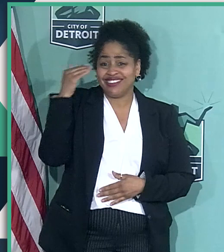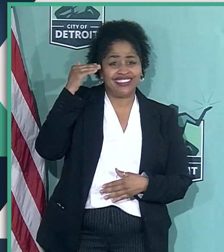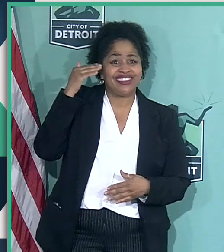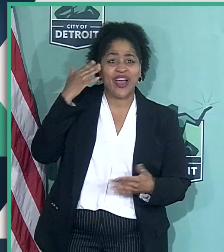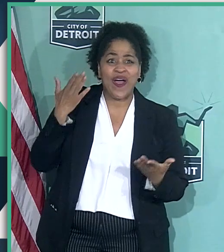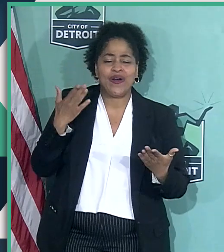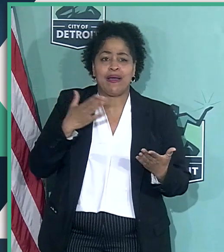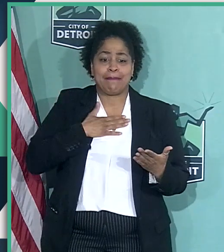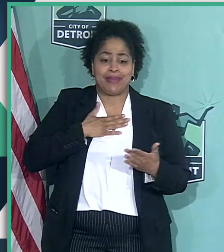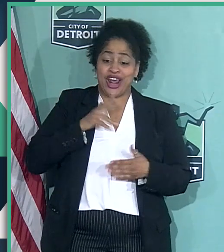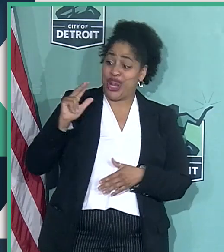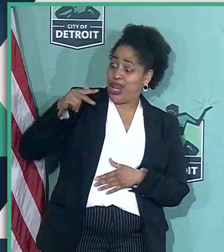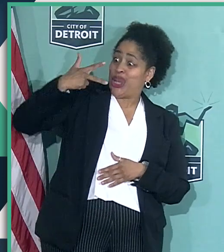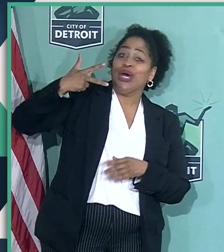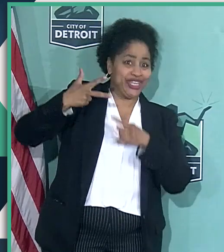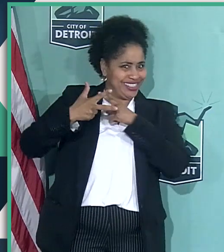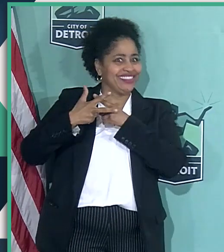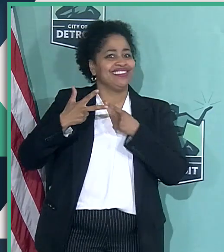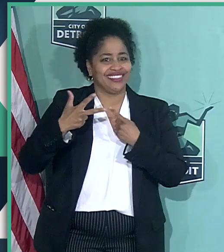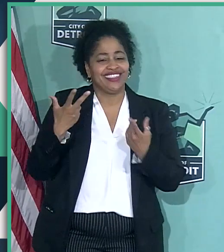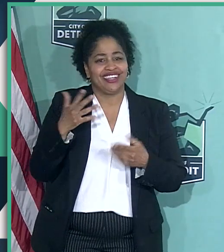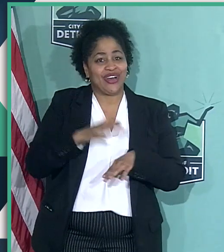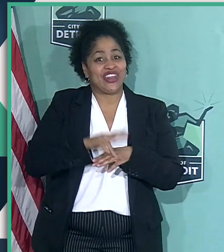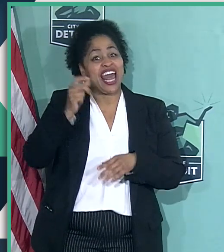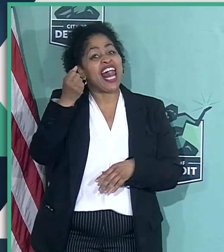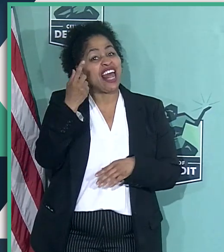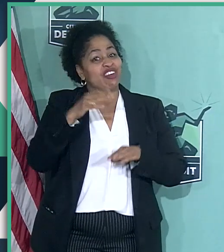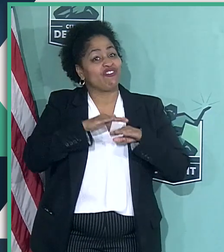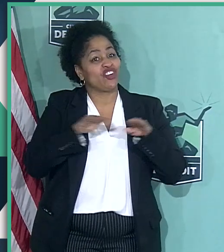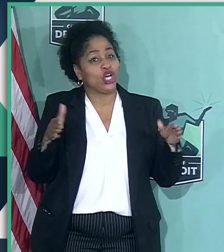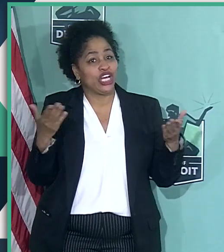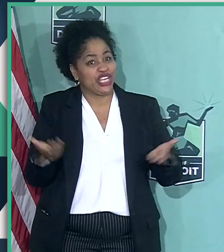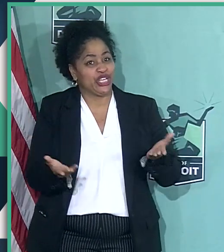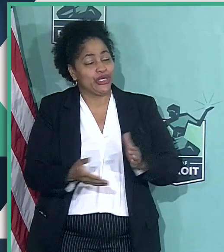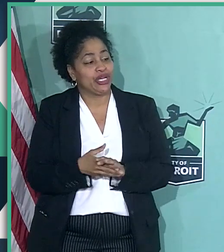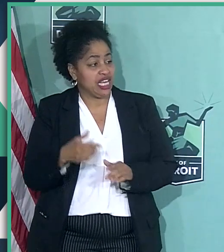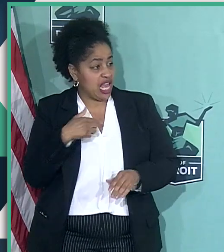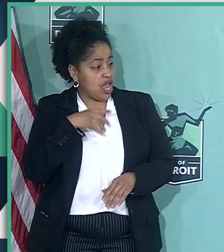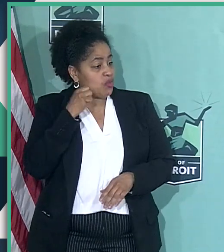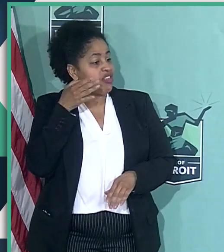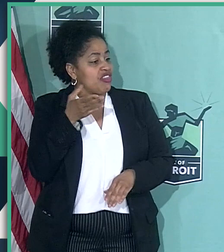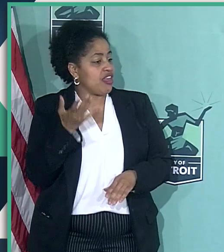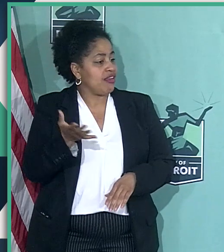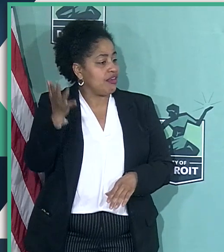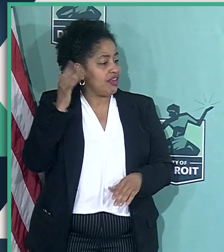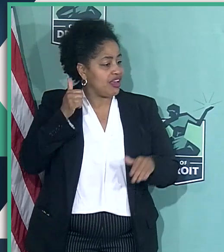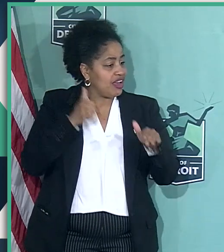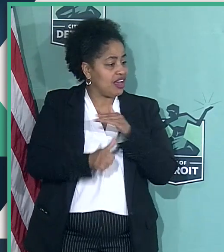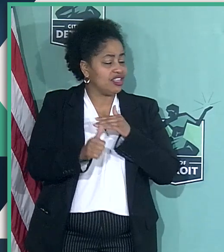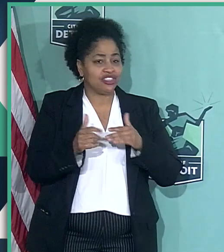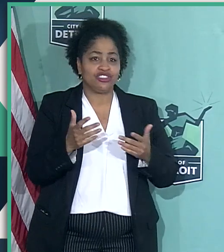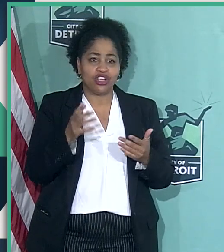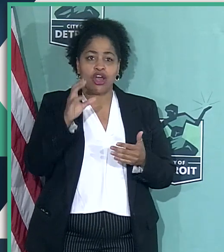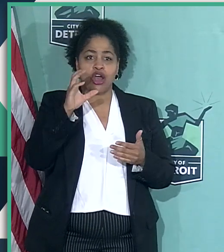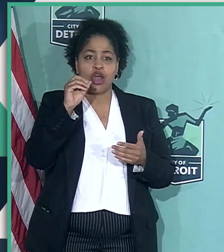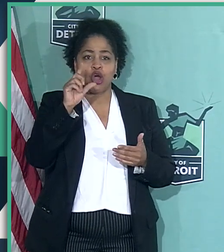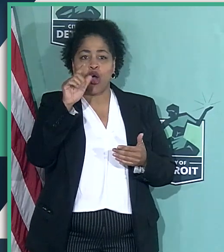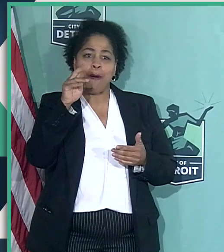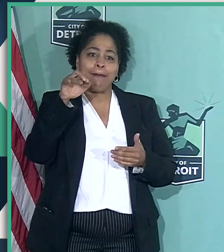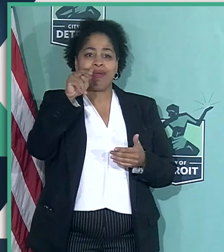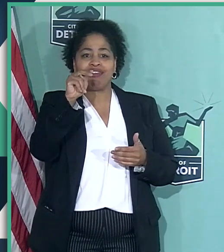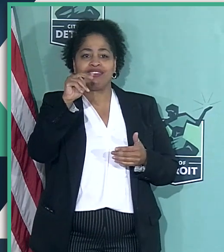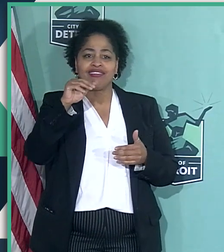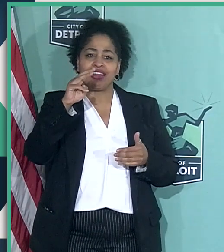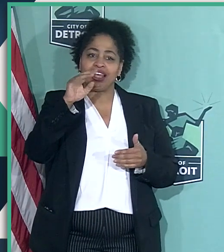is my third go-around, Mr. Mayor, on the 11th floor. I was there under the legendary Coleman Young as one of